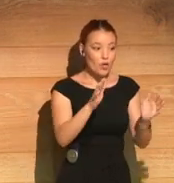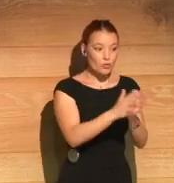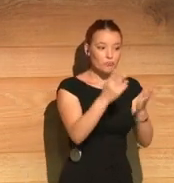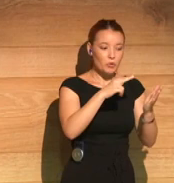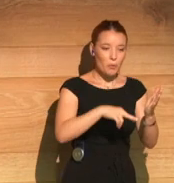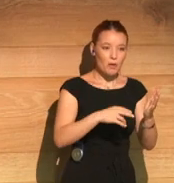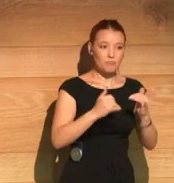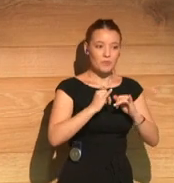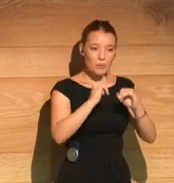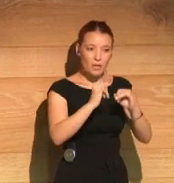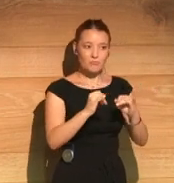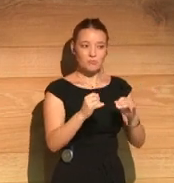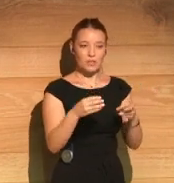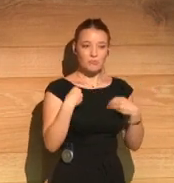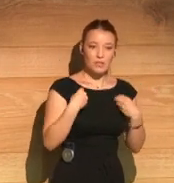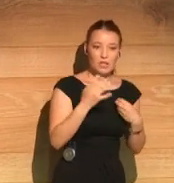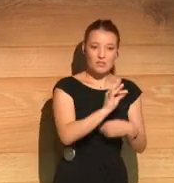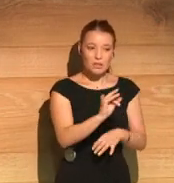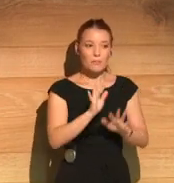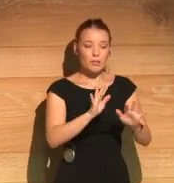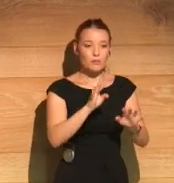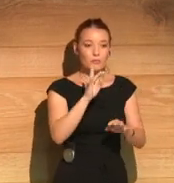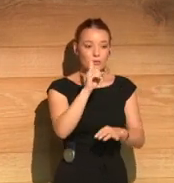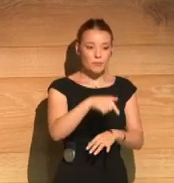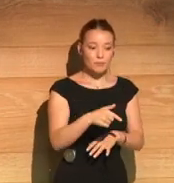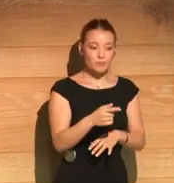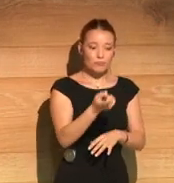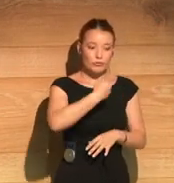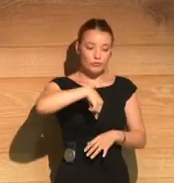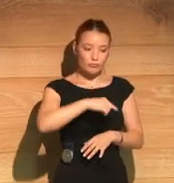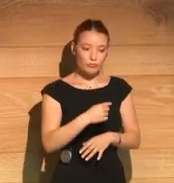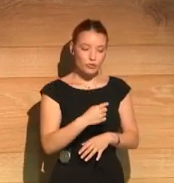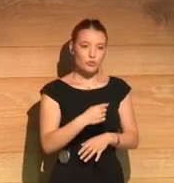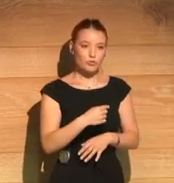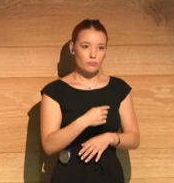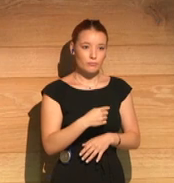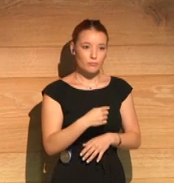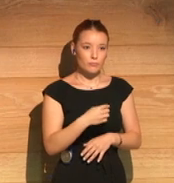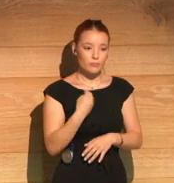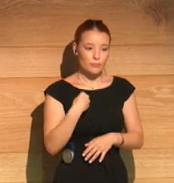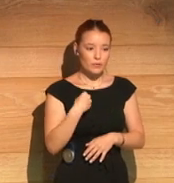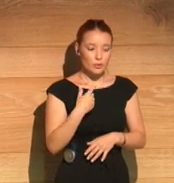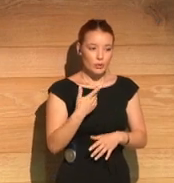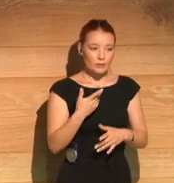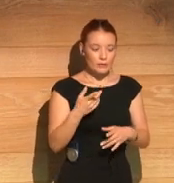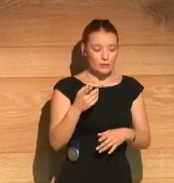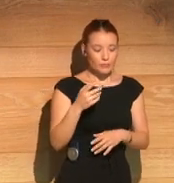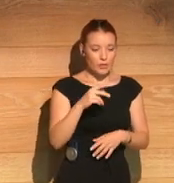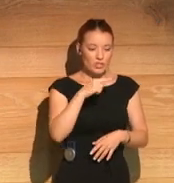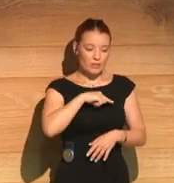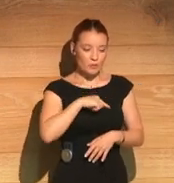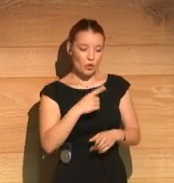And it's not just enjoyable, however. It's also a novel that brings us through a